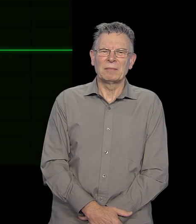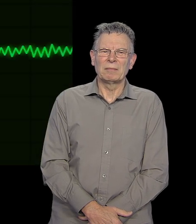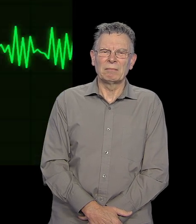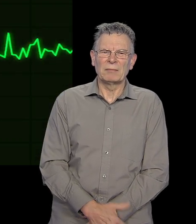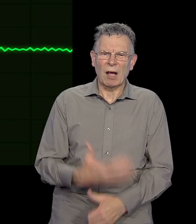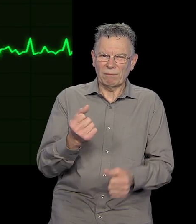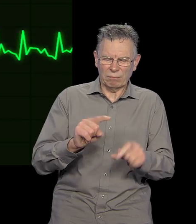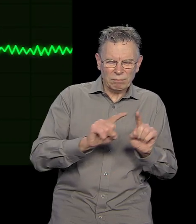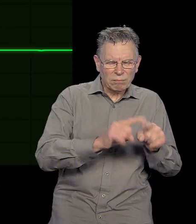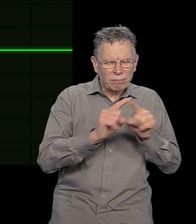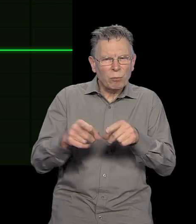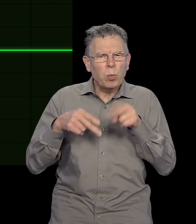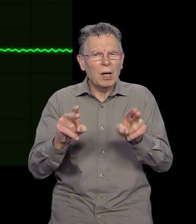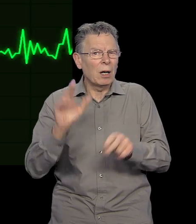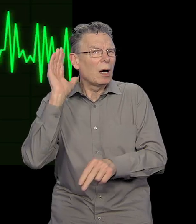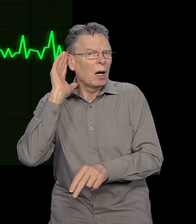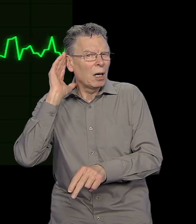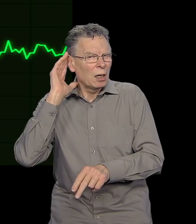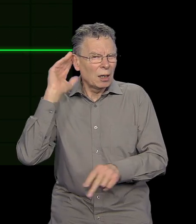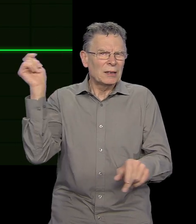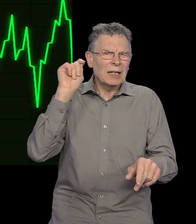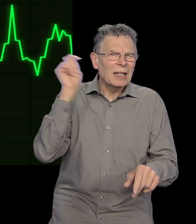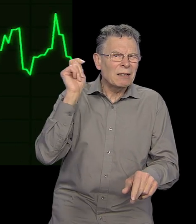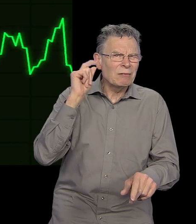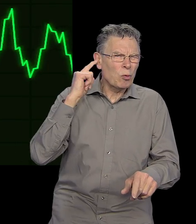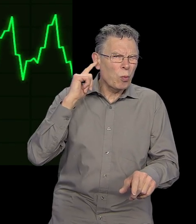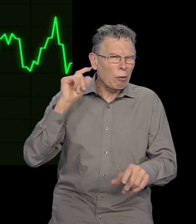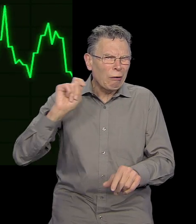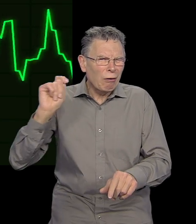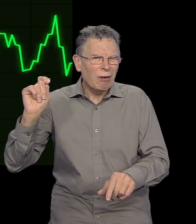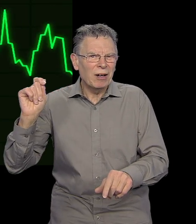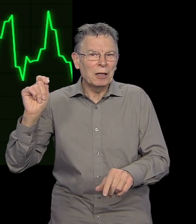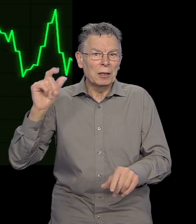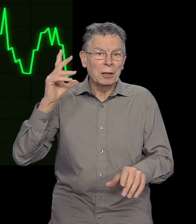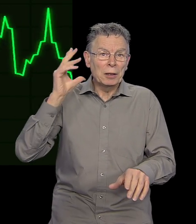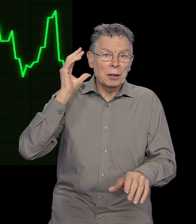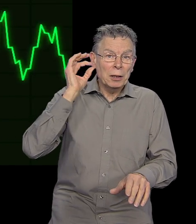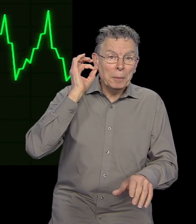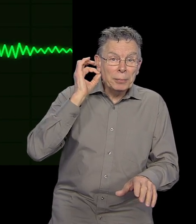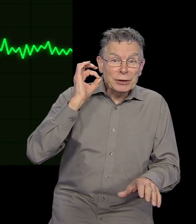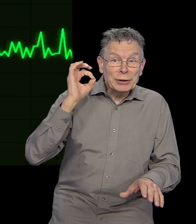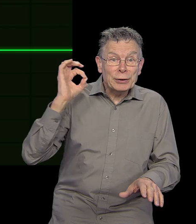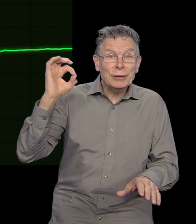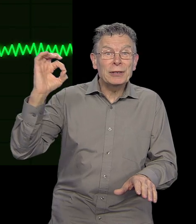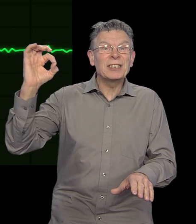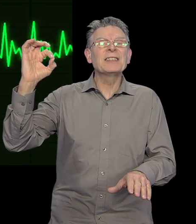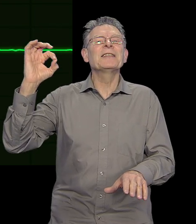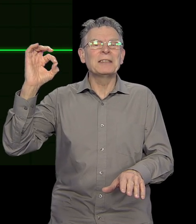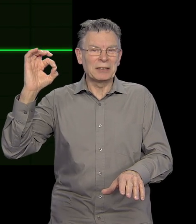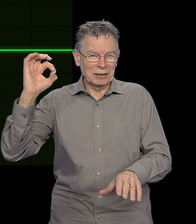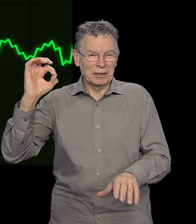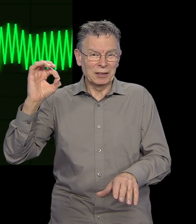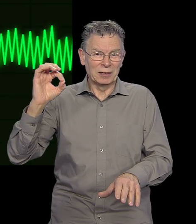It's heard in different ways, from a low rumble, to a high-pitched